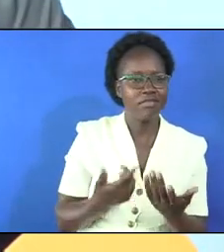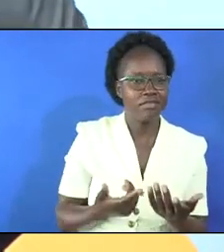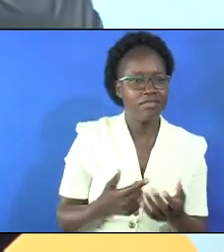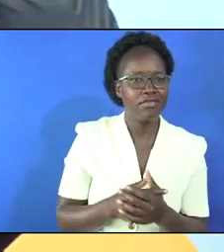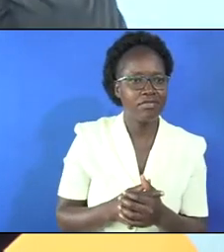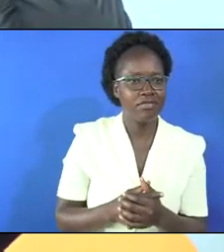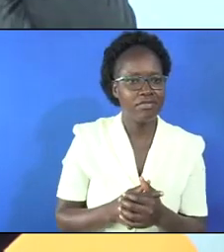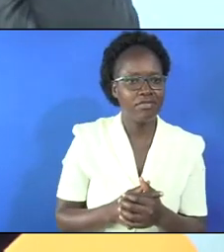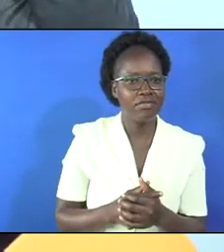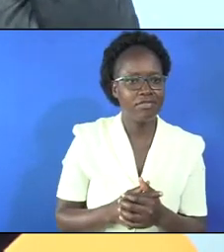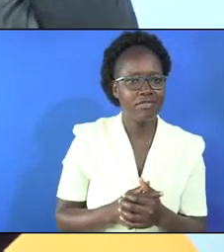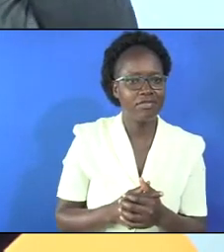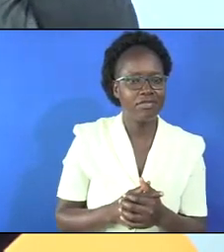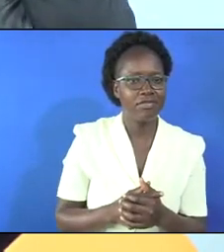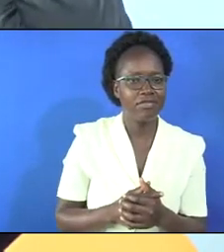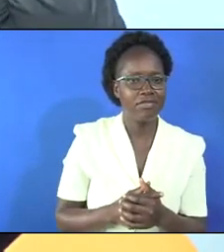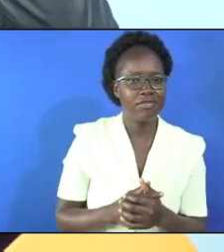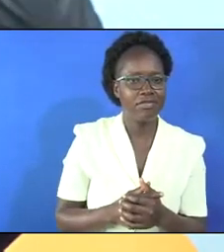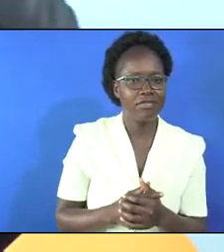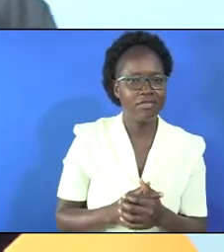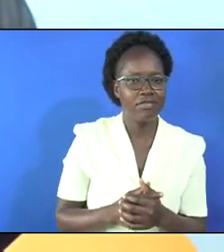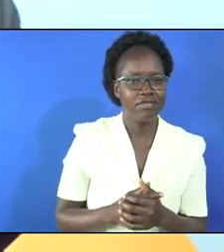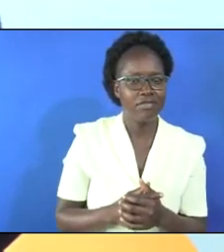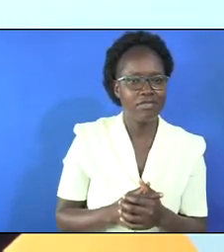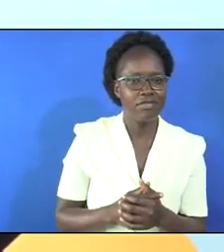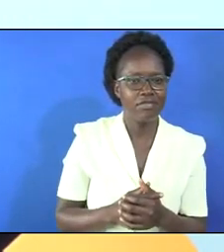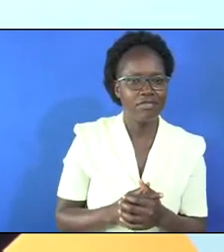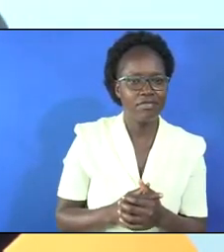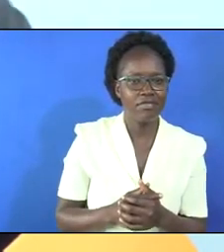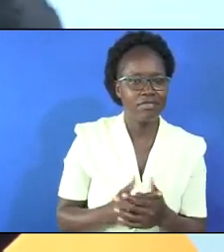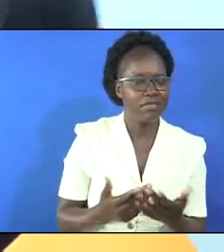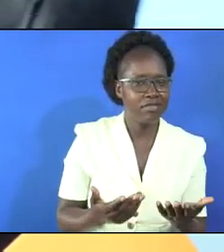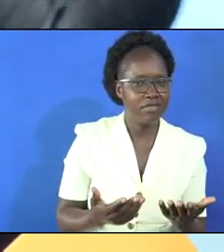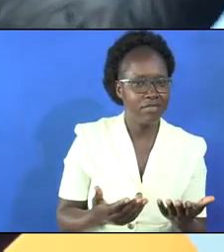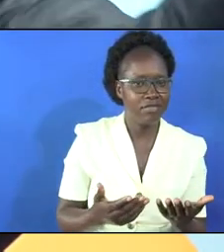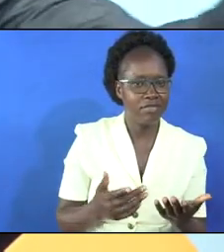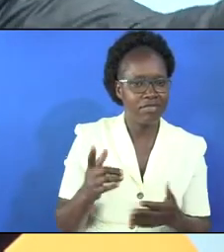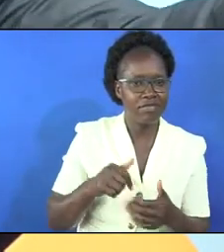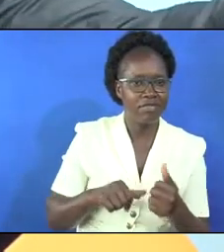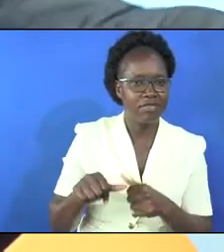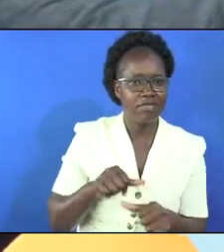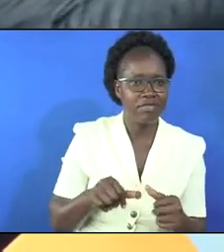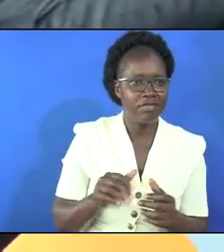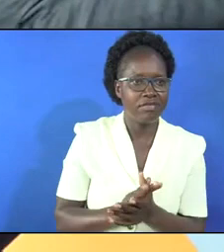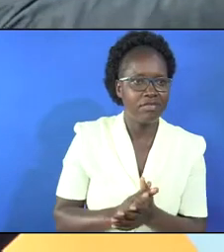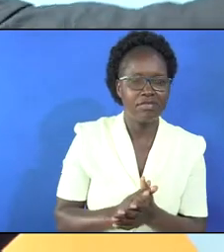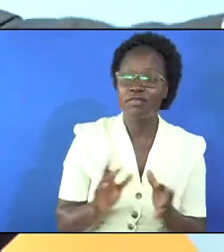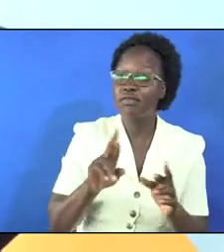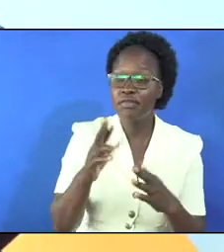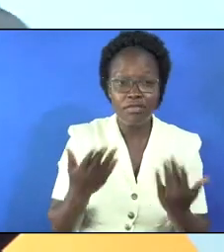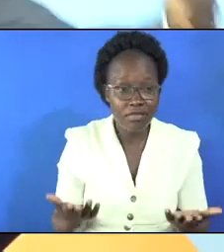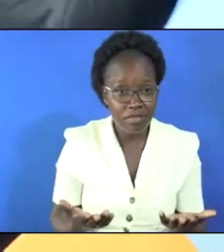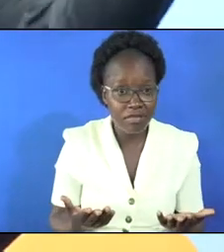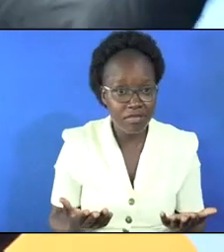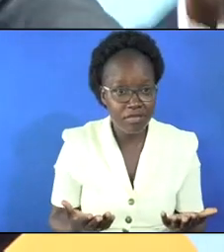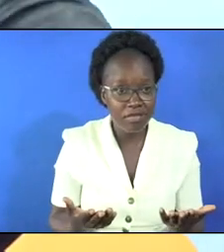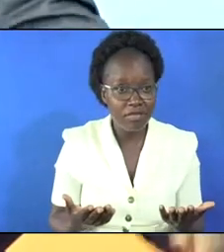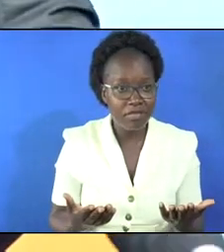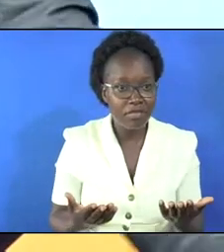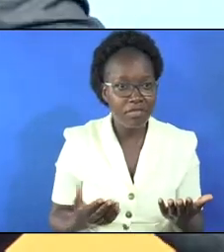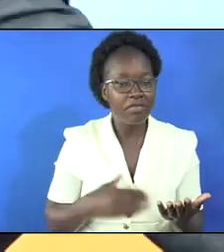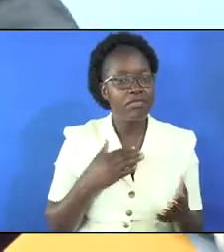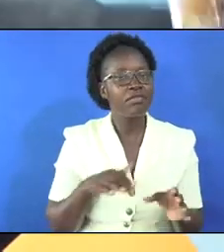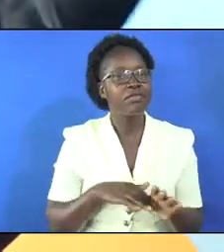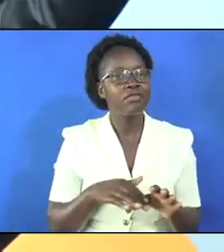oh baba petty timolene yeah that is me what about it oh where are you they say i am